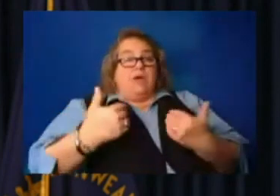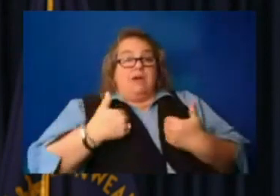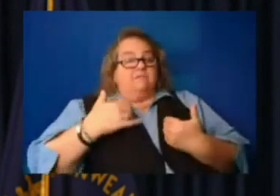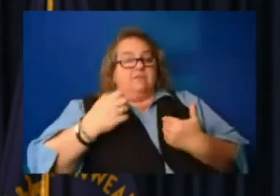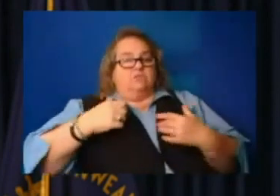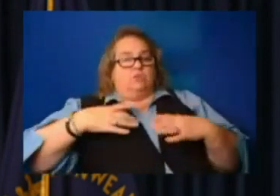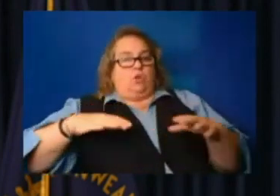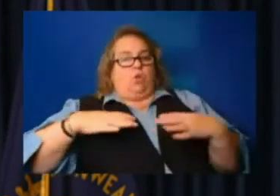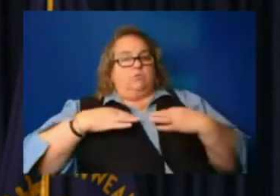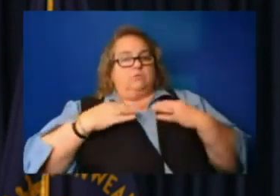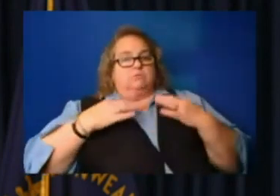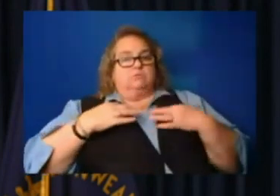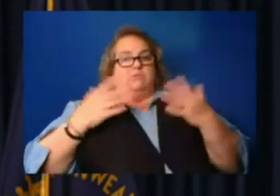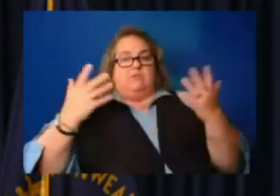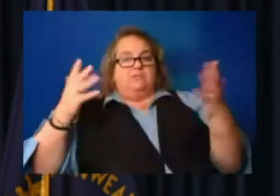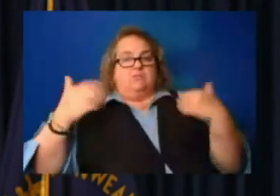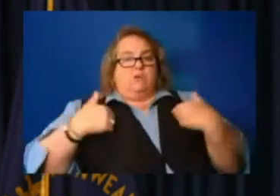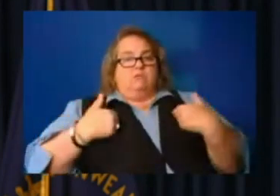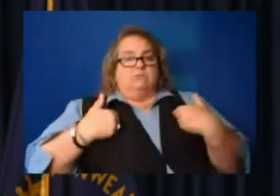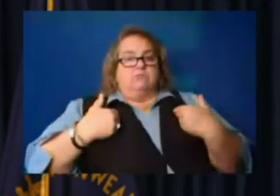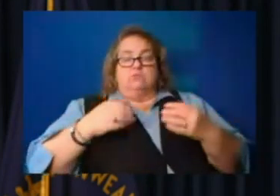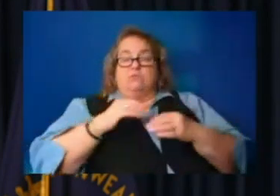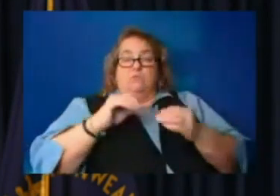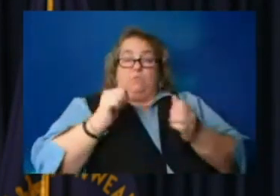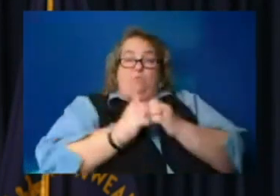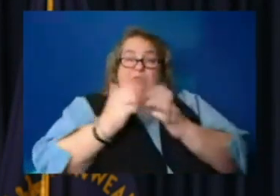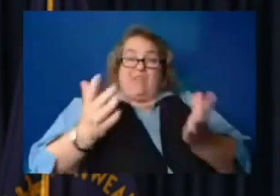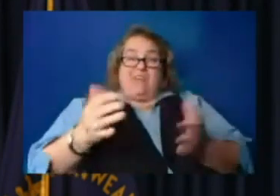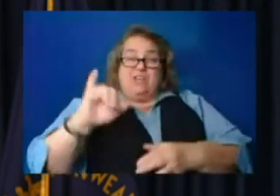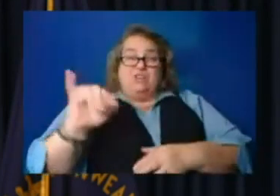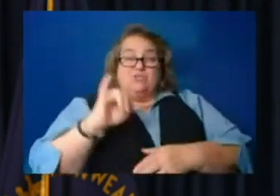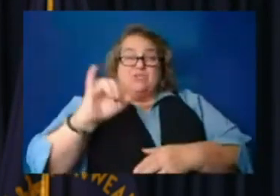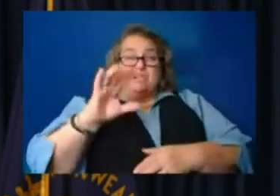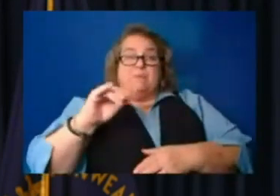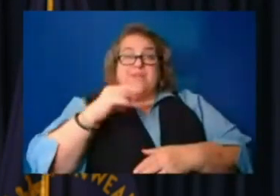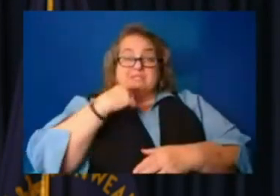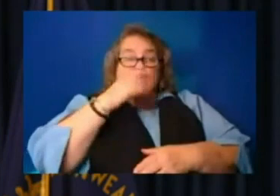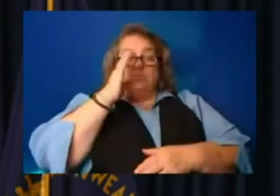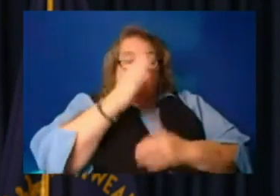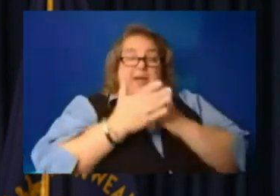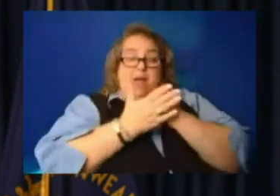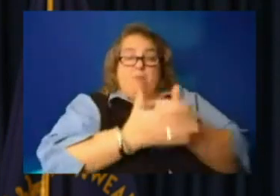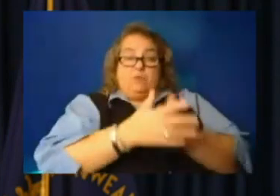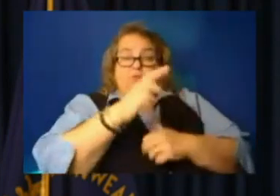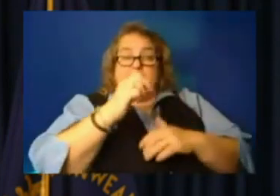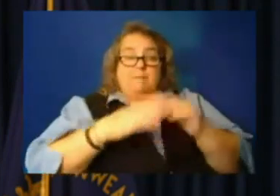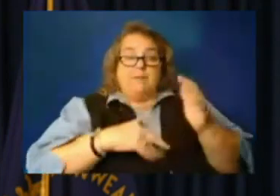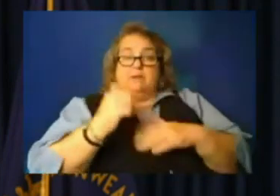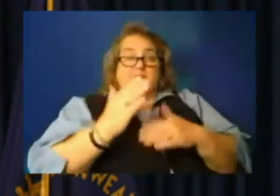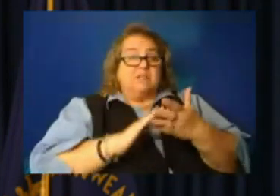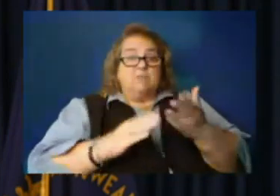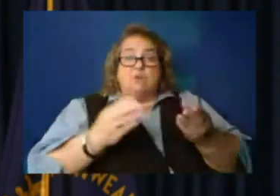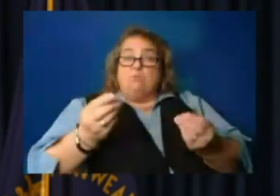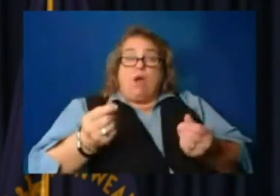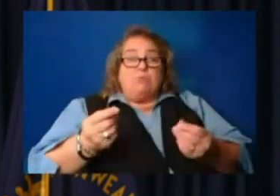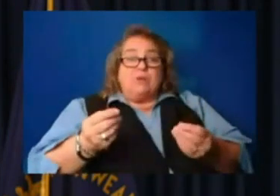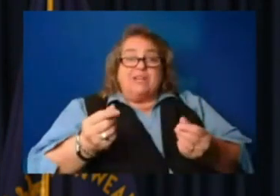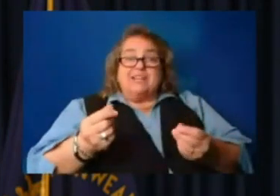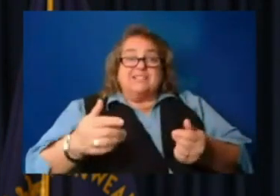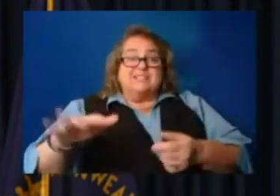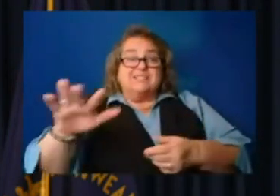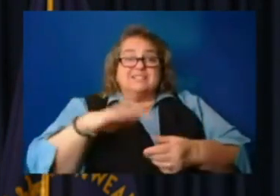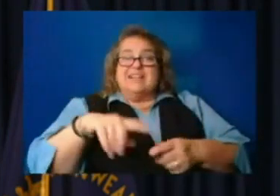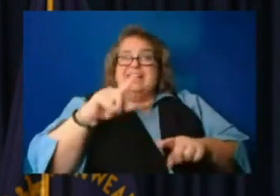without an insurance company that's going to come in and say we're going to help you rebuild. Some of these properties can't even get to